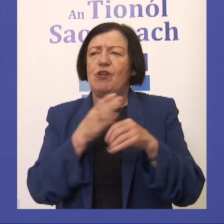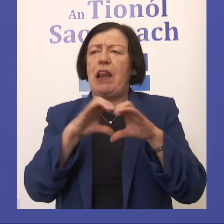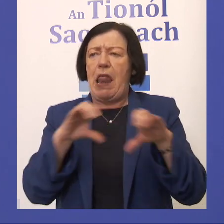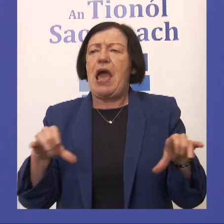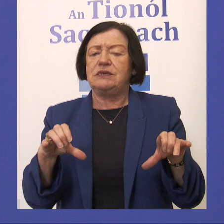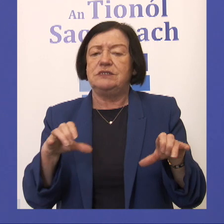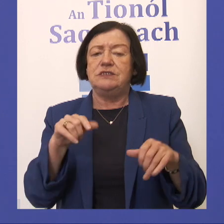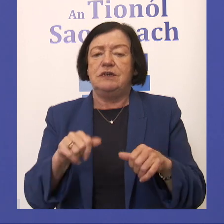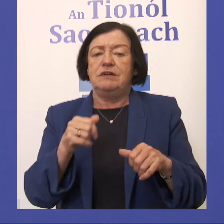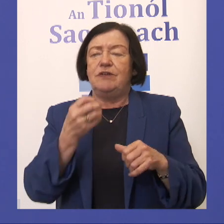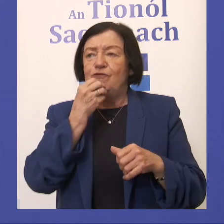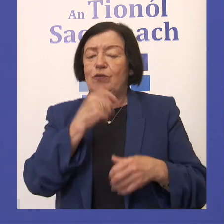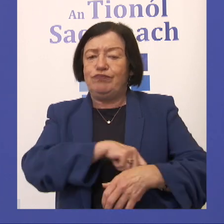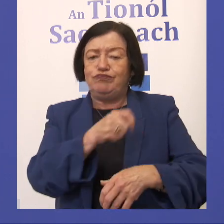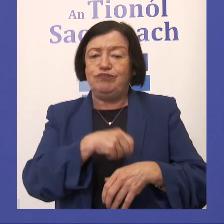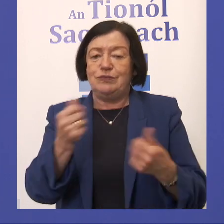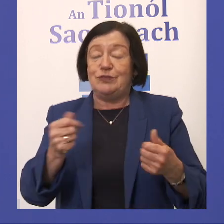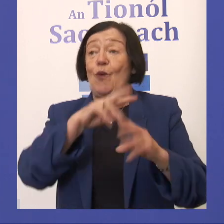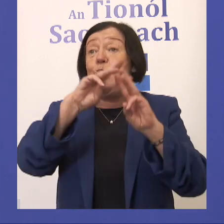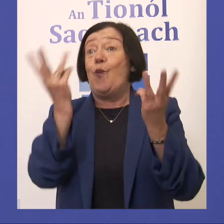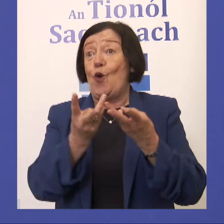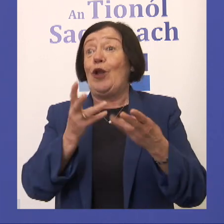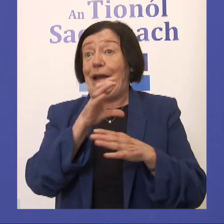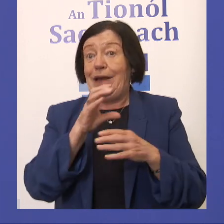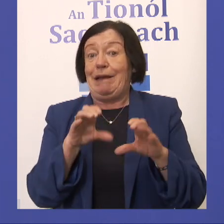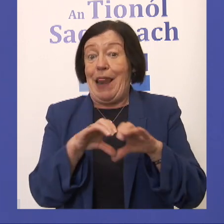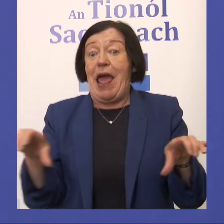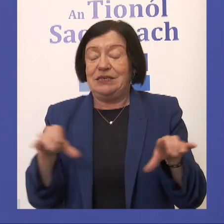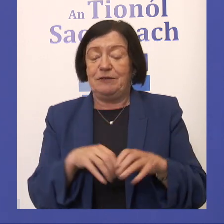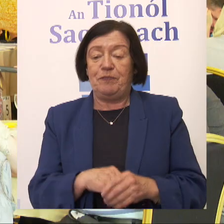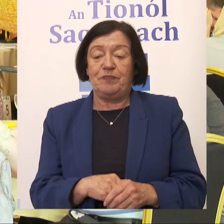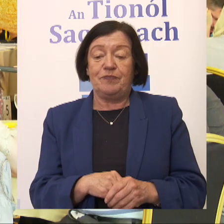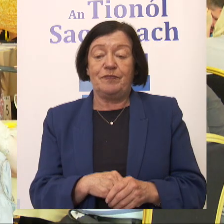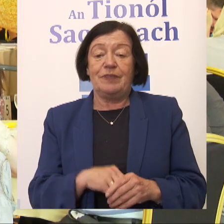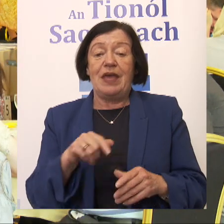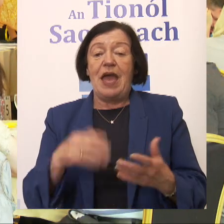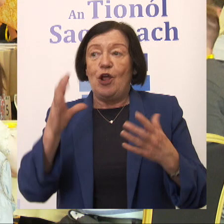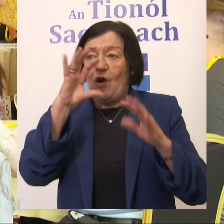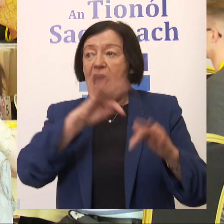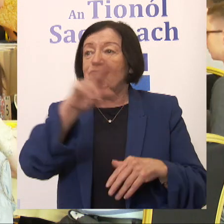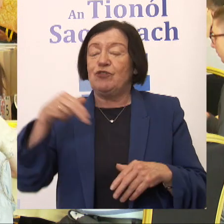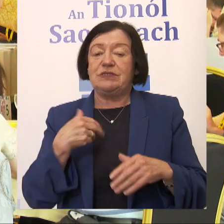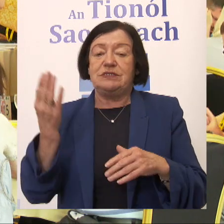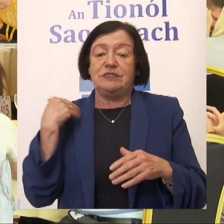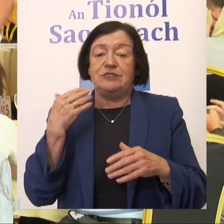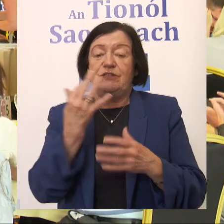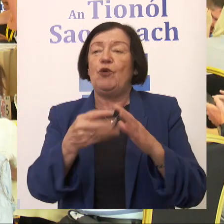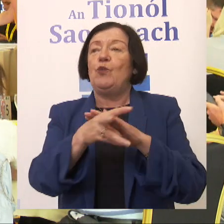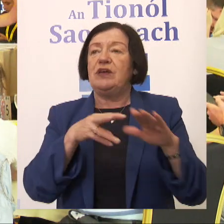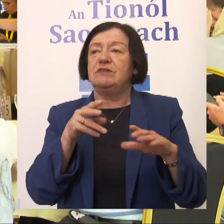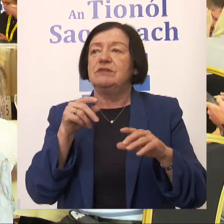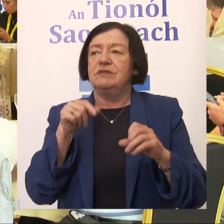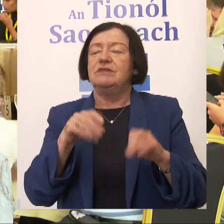catering has been world class and the way they've looked after us over the last number of weeks has been